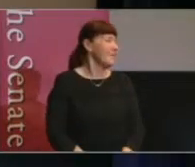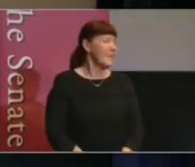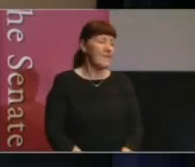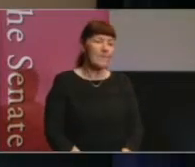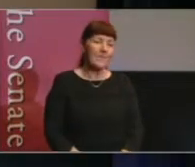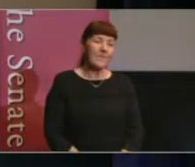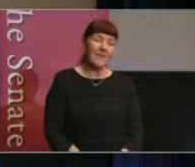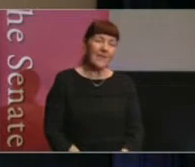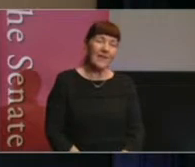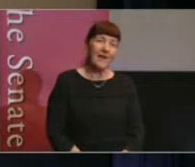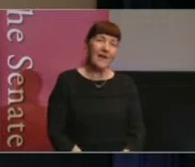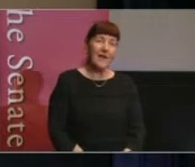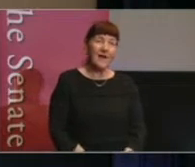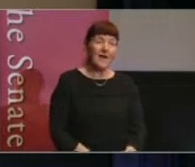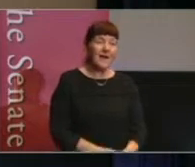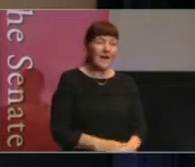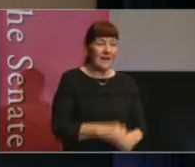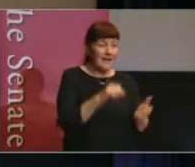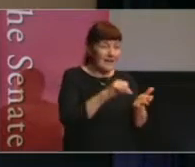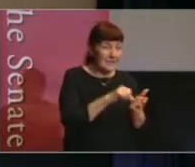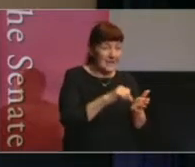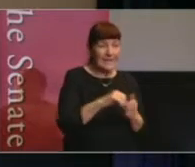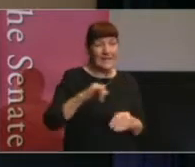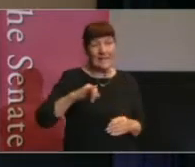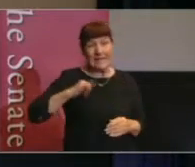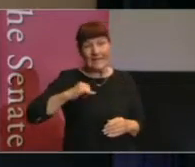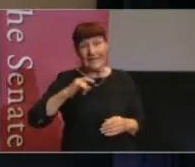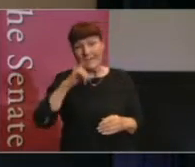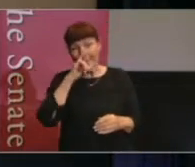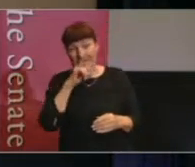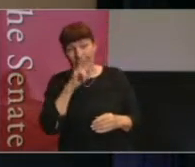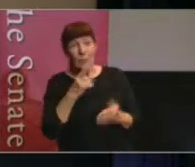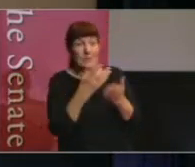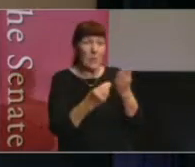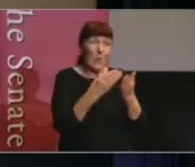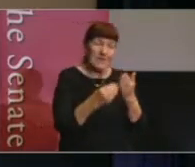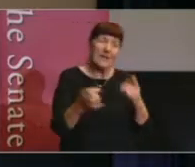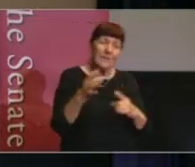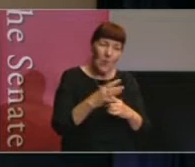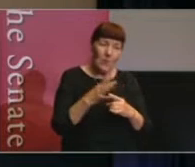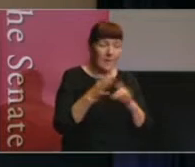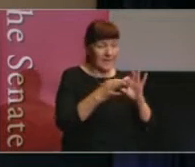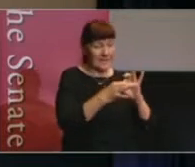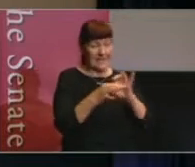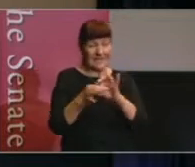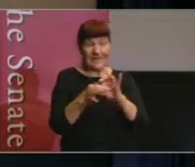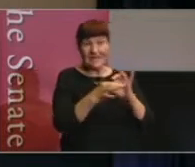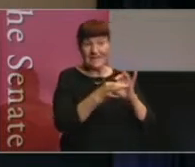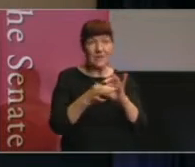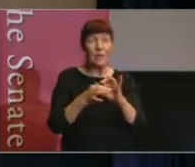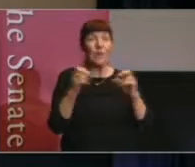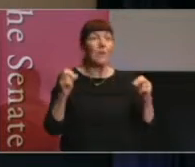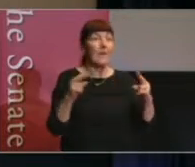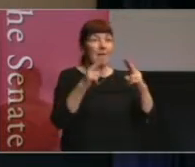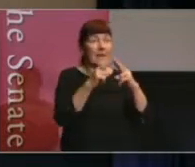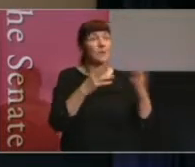You know, resources are very important. But this idea of connections between parliamentary services, I did want to draw to